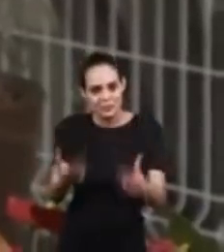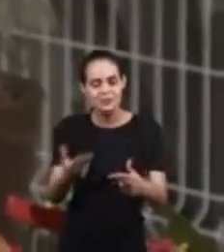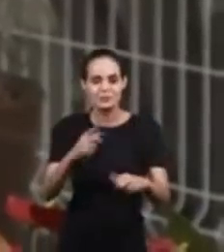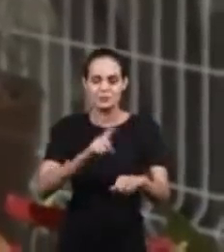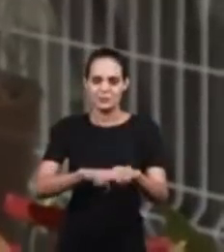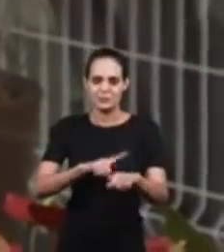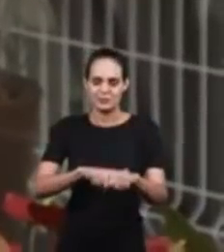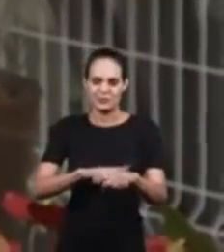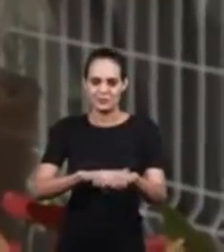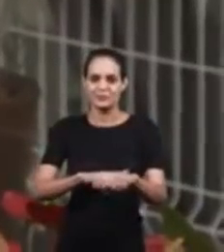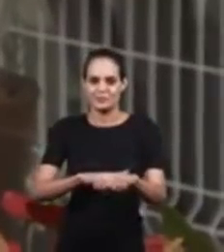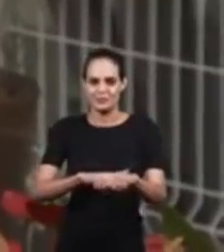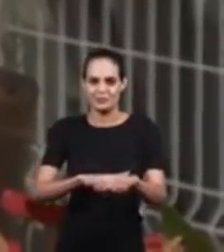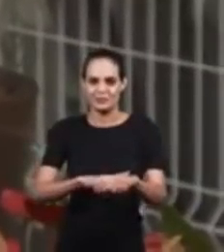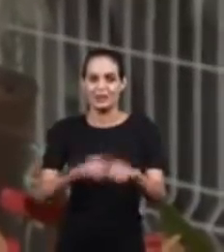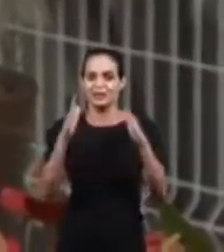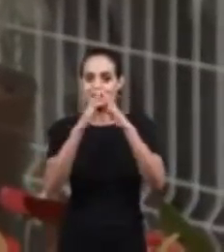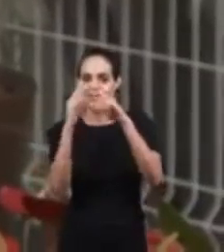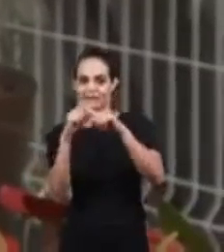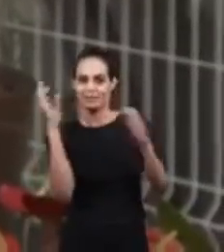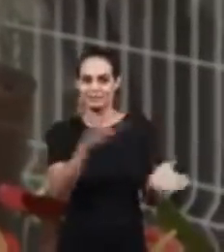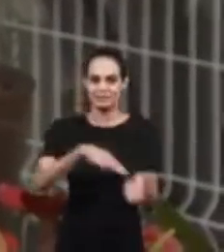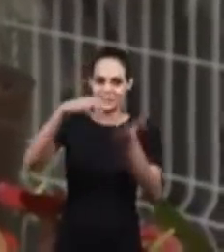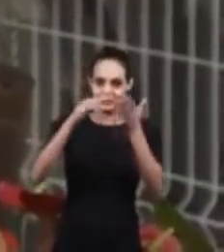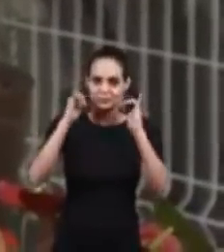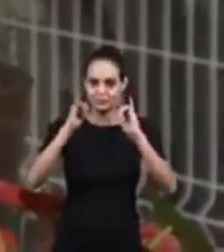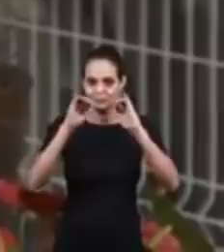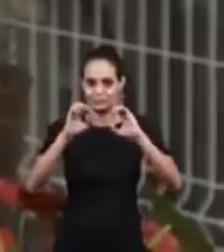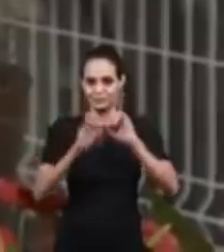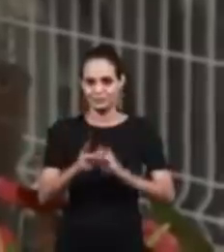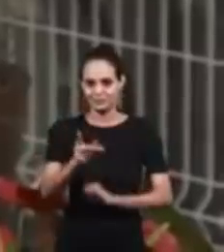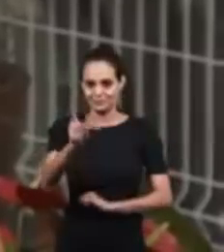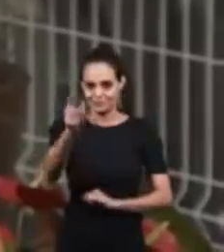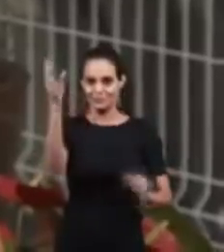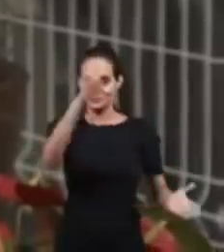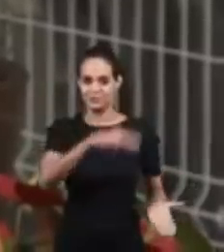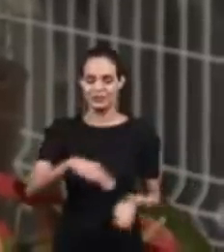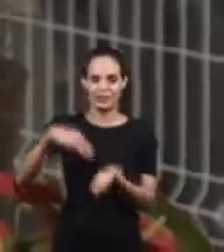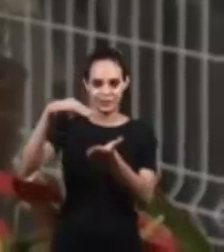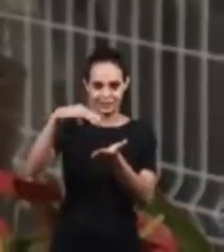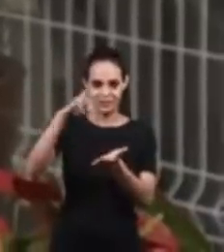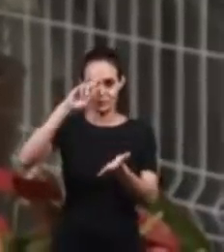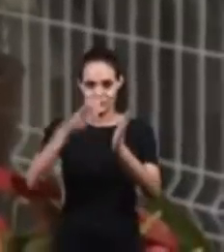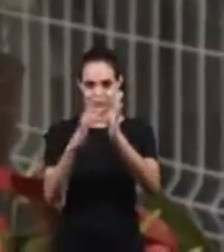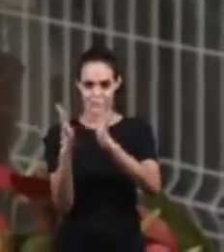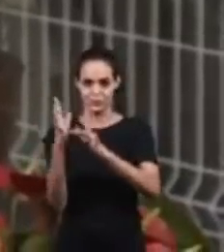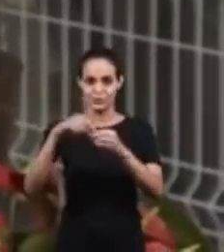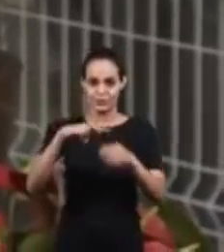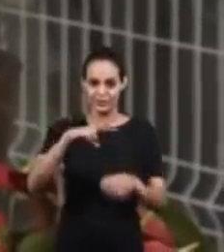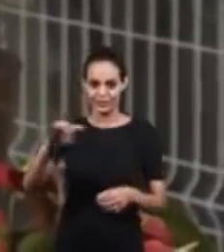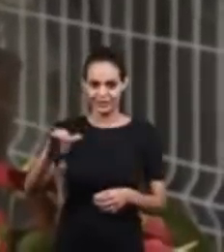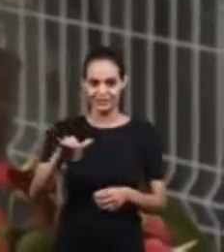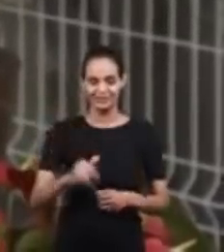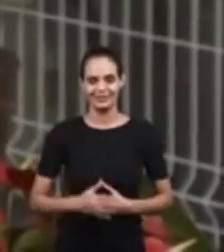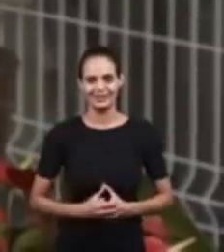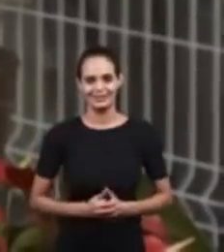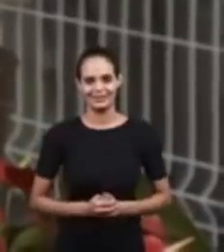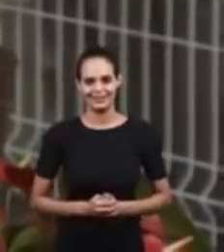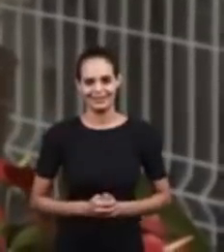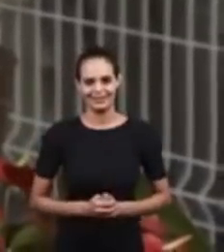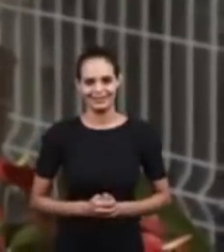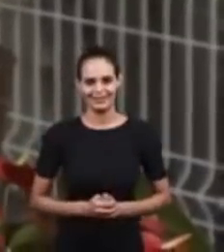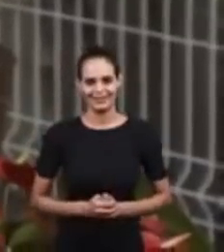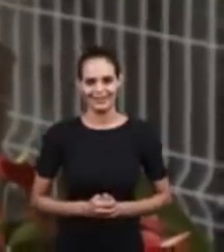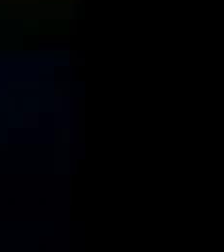with another edition of the program Announcing the Eternal Gospel by the Maranatha Christian Church Maranatha, the Lord Jesus will come